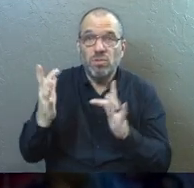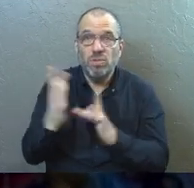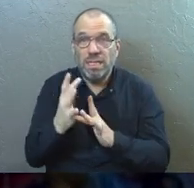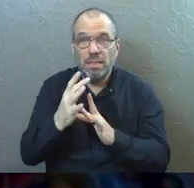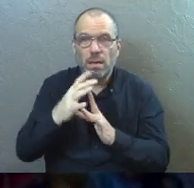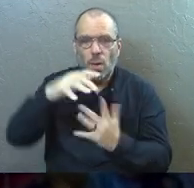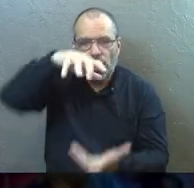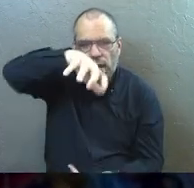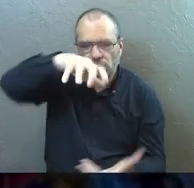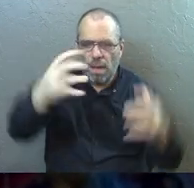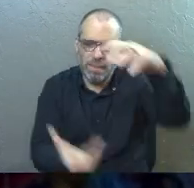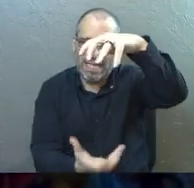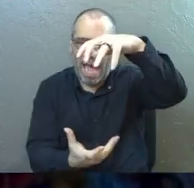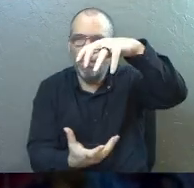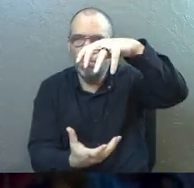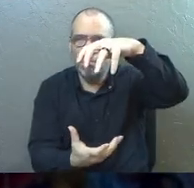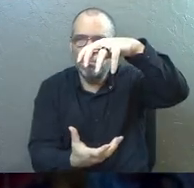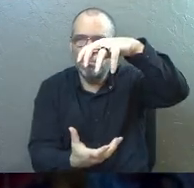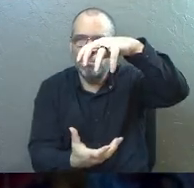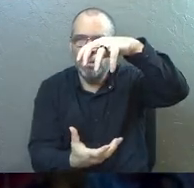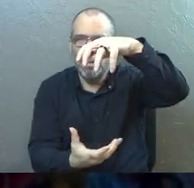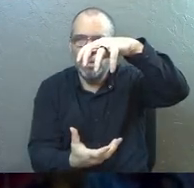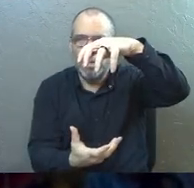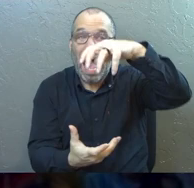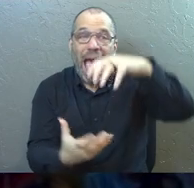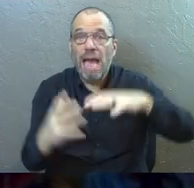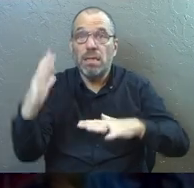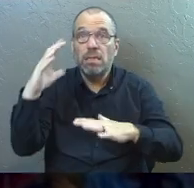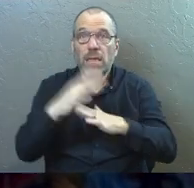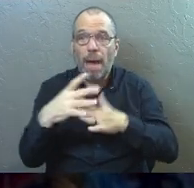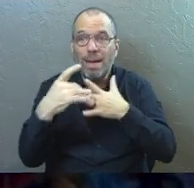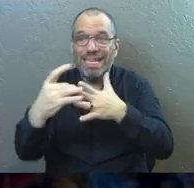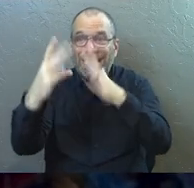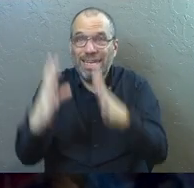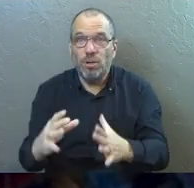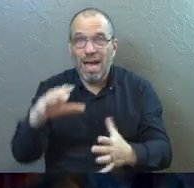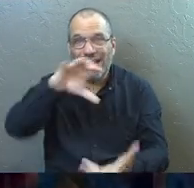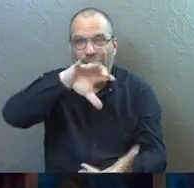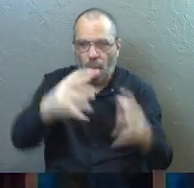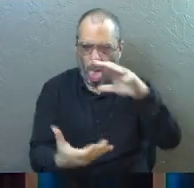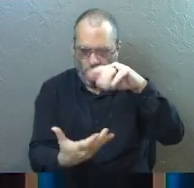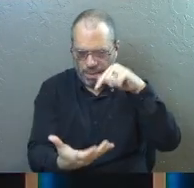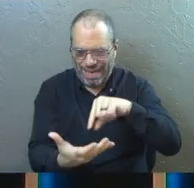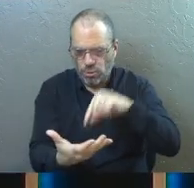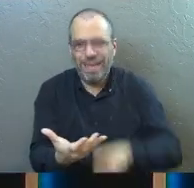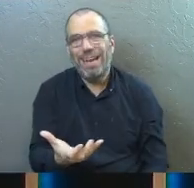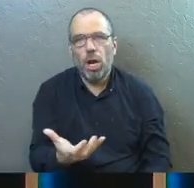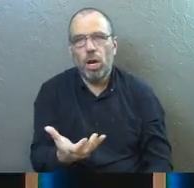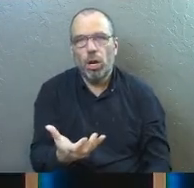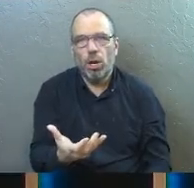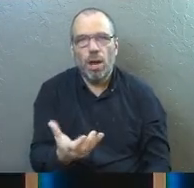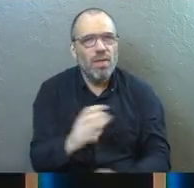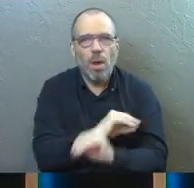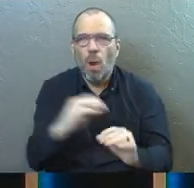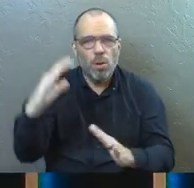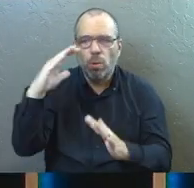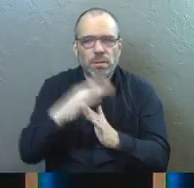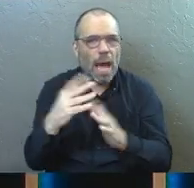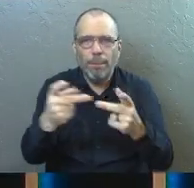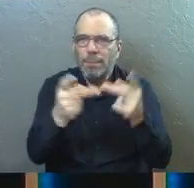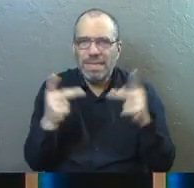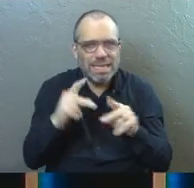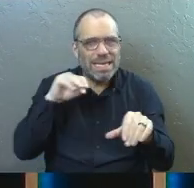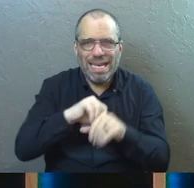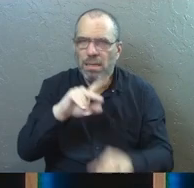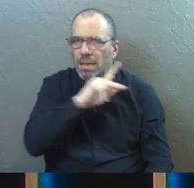upside down kingdom. And the top dogs are not the top dogs in the kingdom of God. There are no top spots